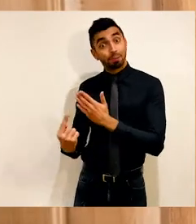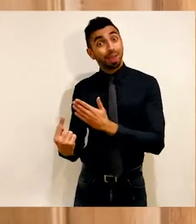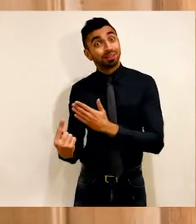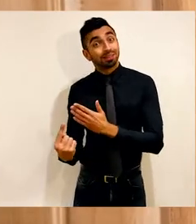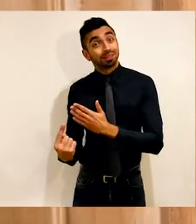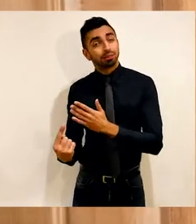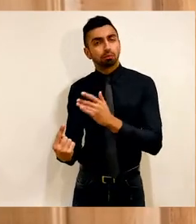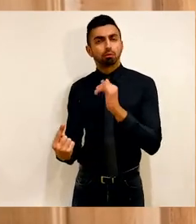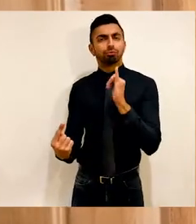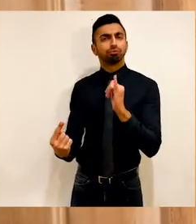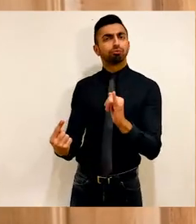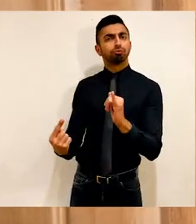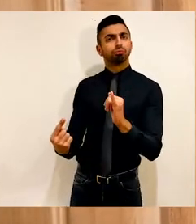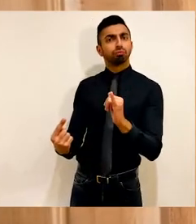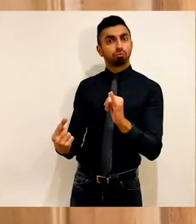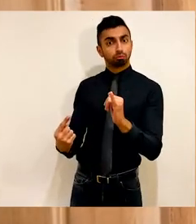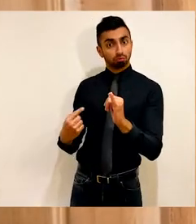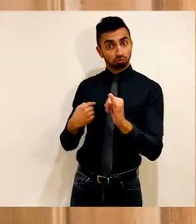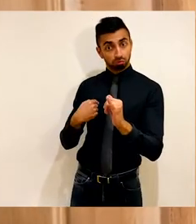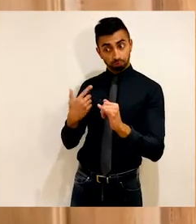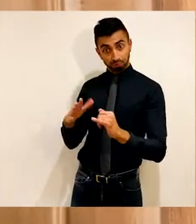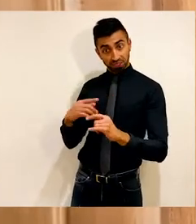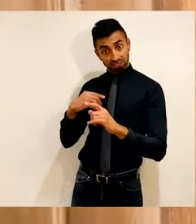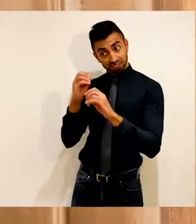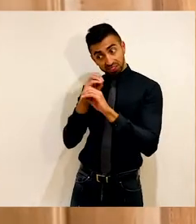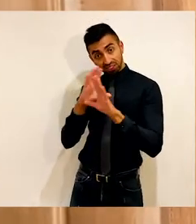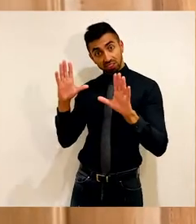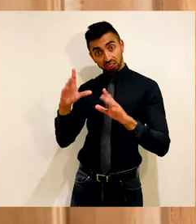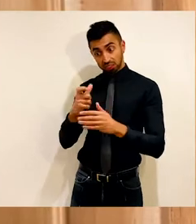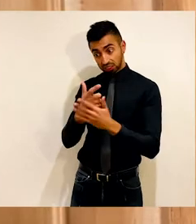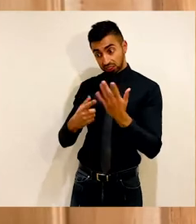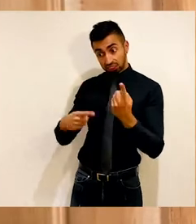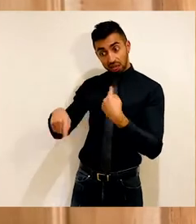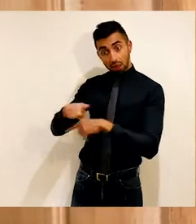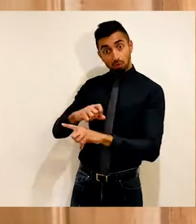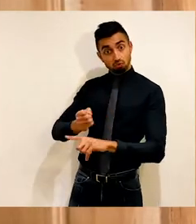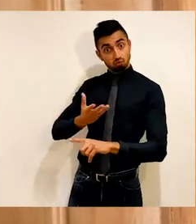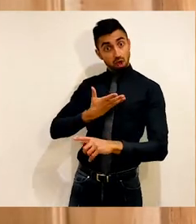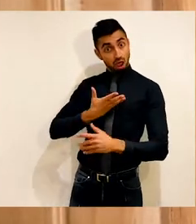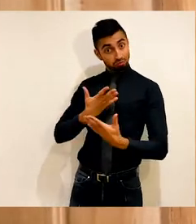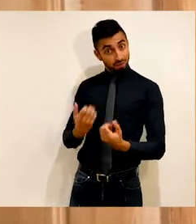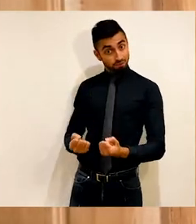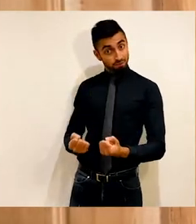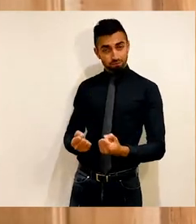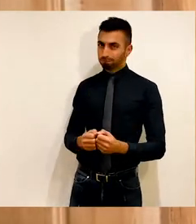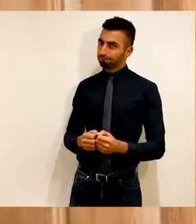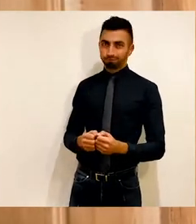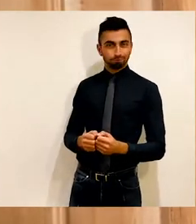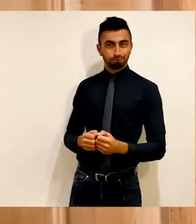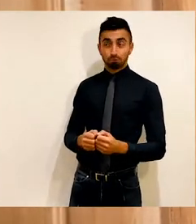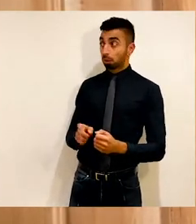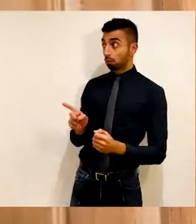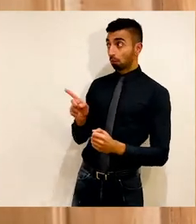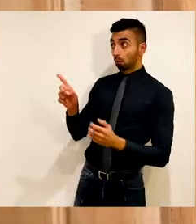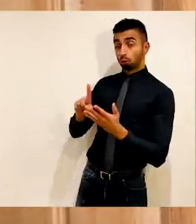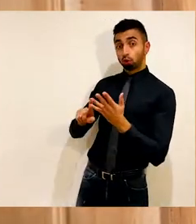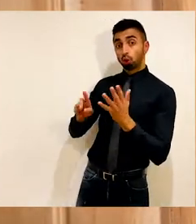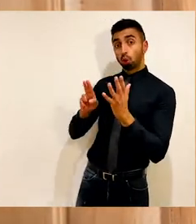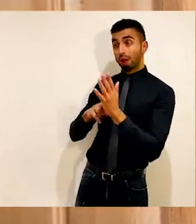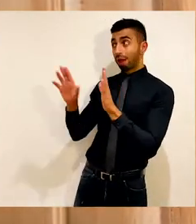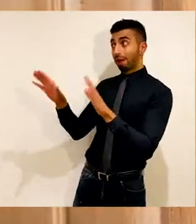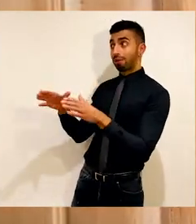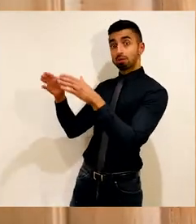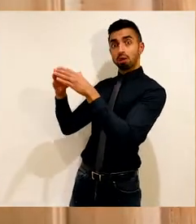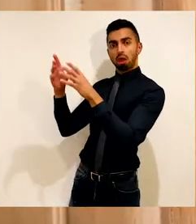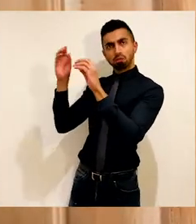charity, we offer independence with generosity. Not with rights or dignity. With the